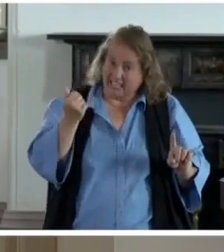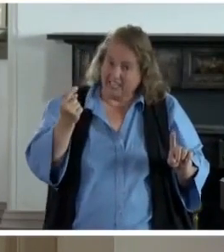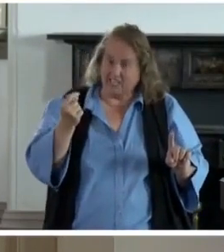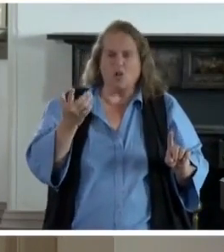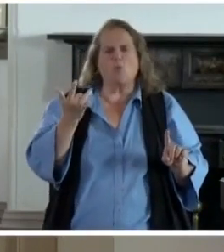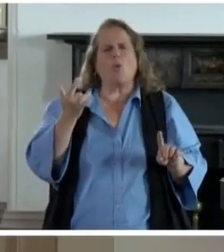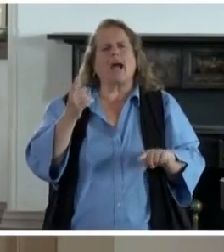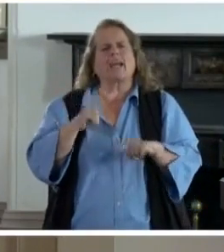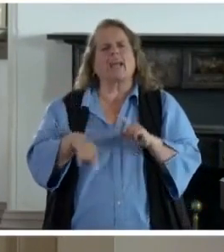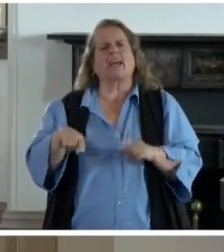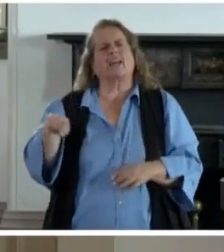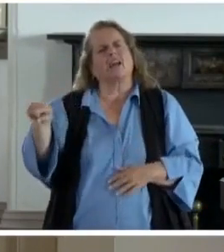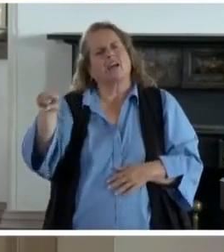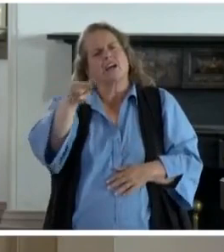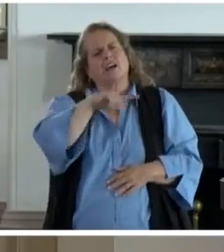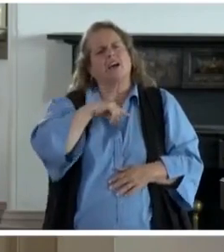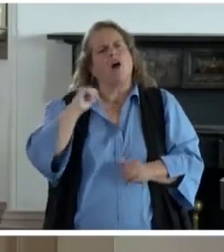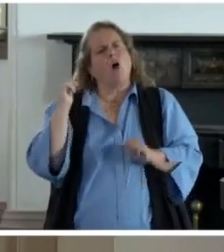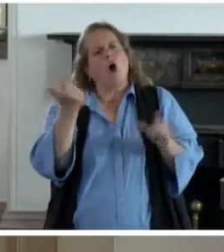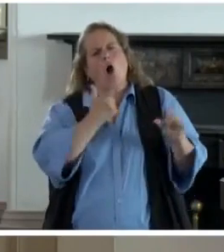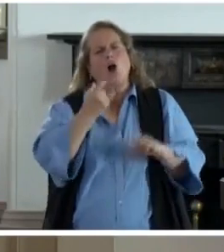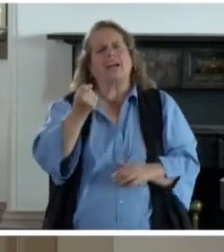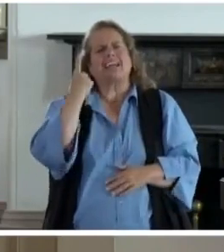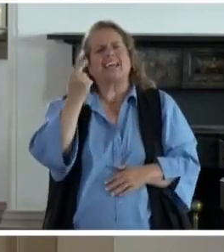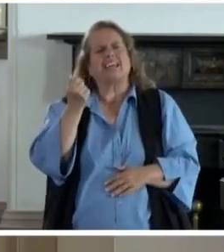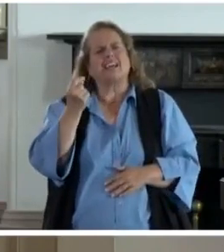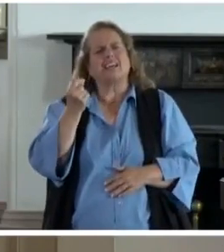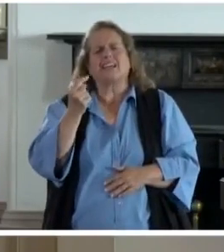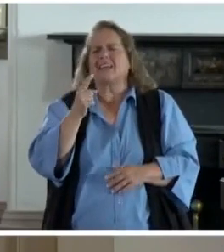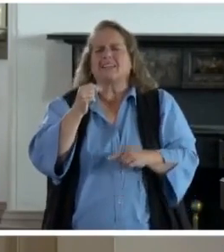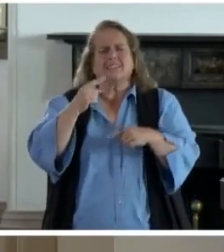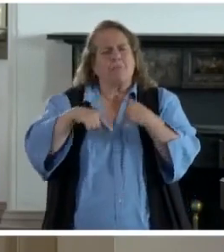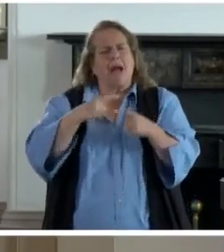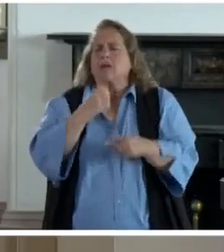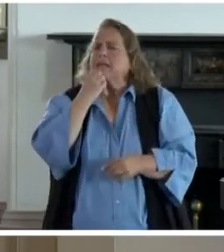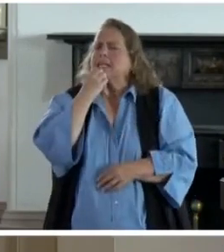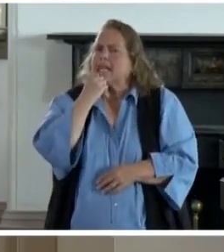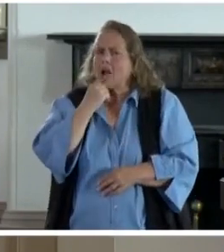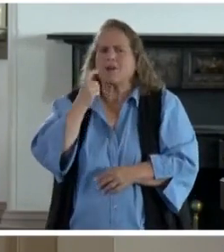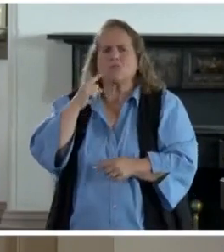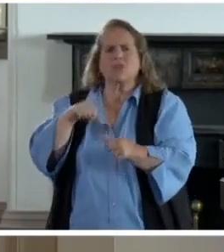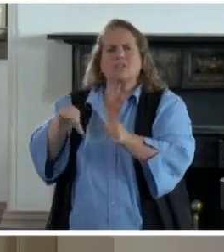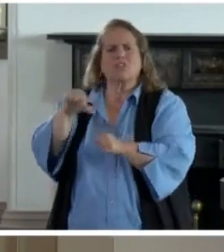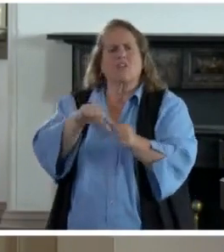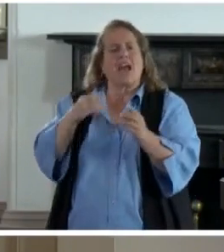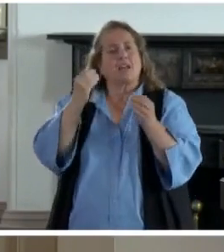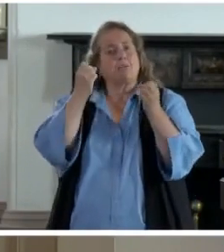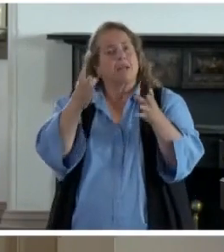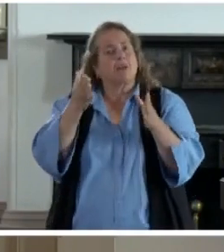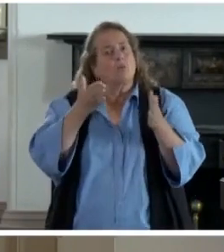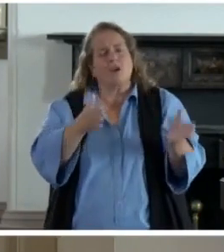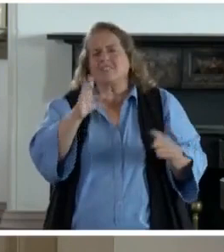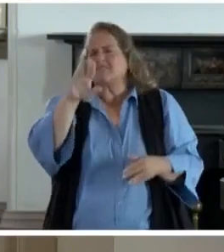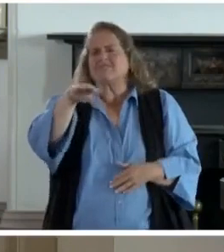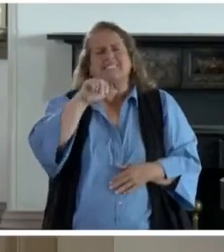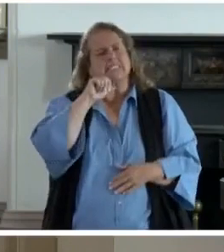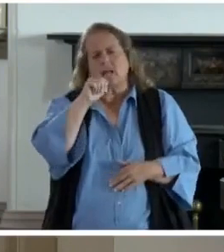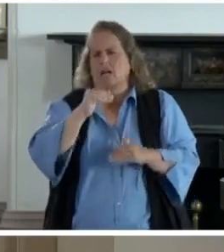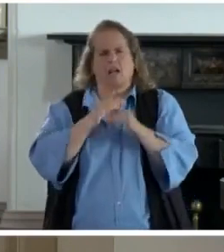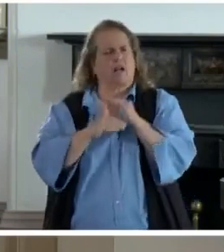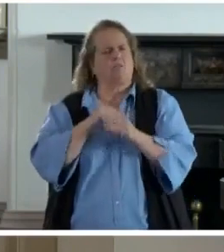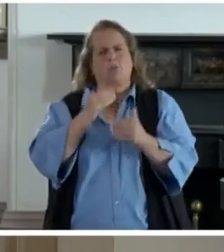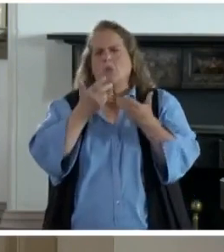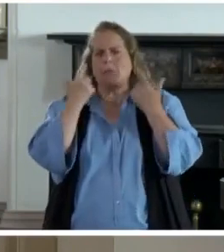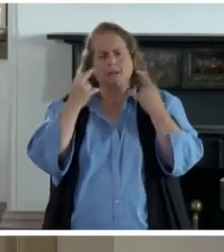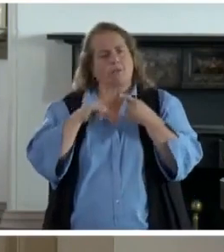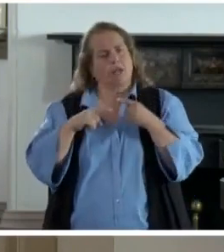why can't we all get it? It's about caring about each other. And in many ways, yes, it's about knowing that it's not comfortable, but it's something we do